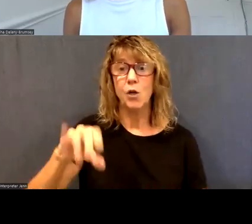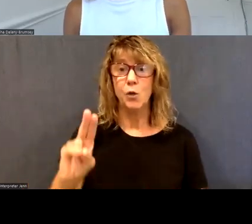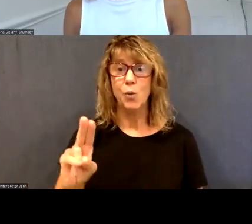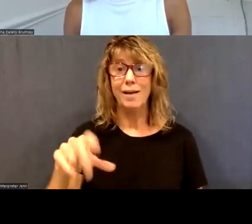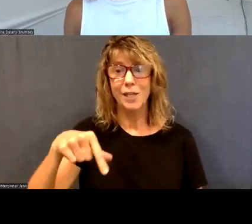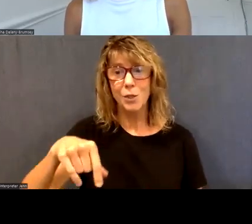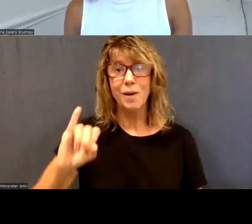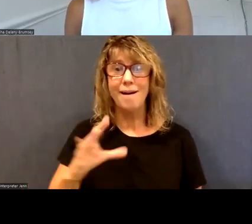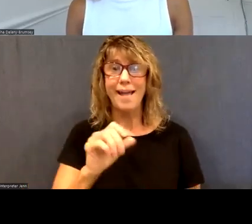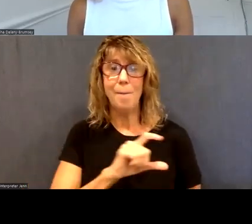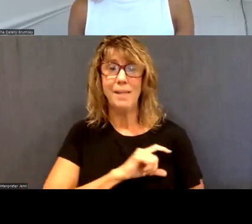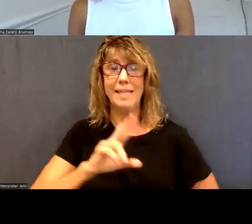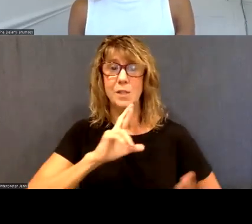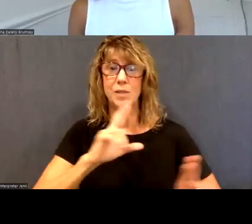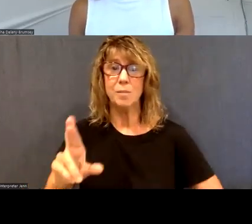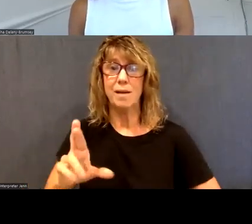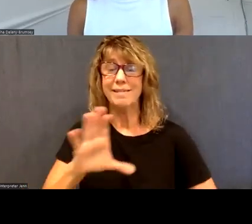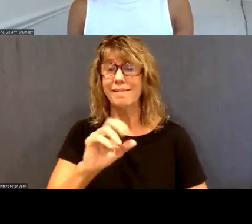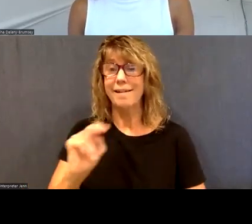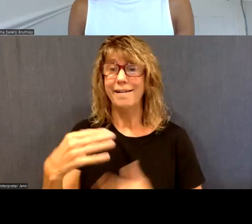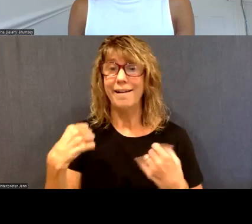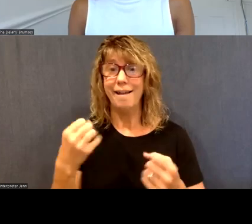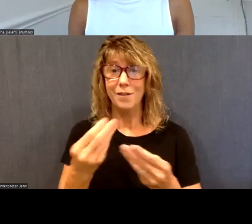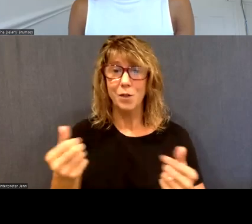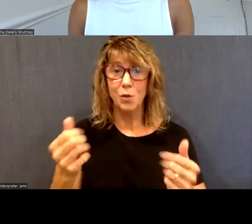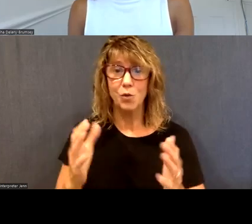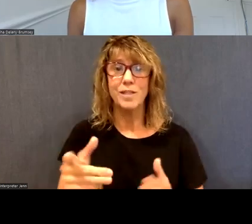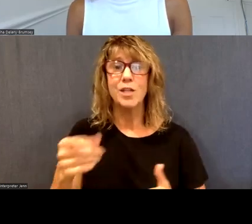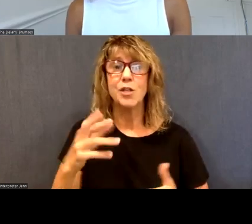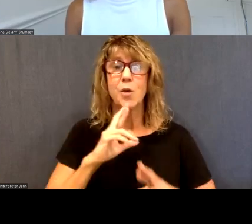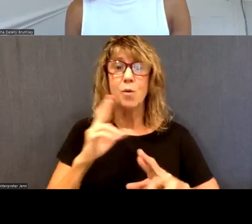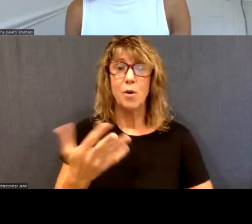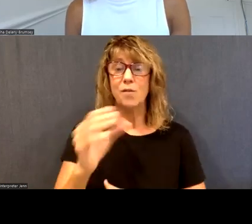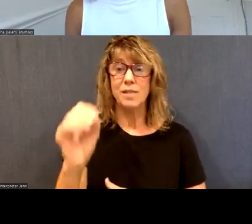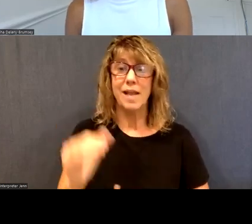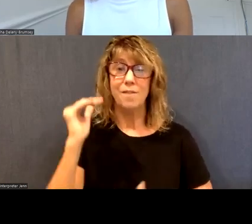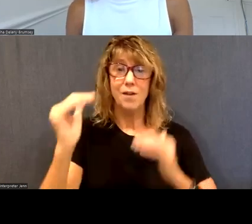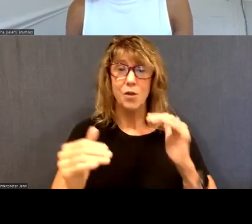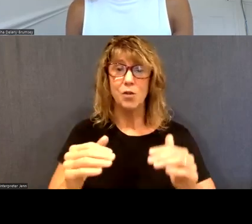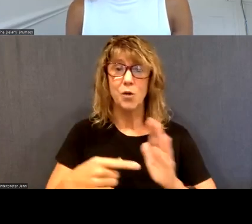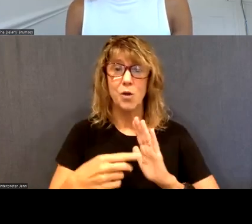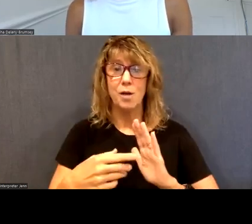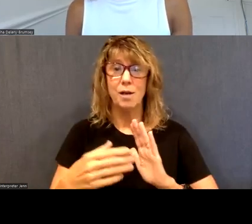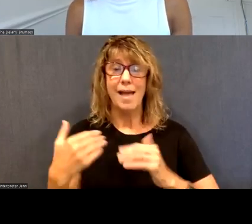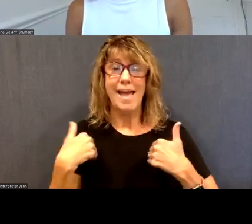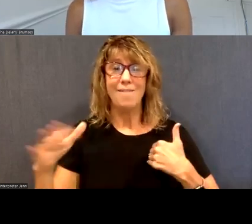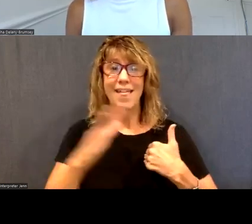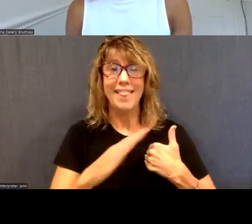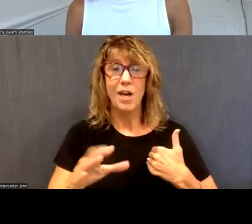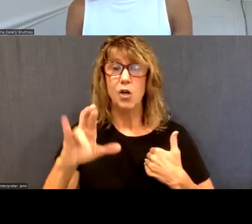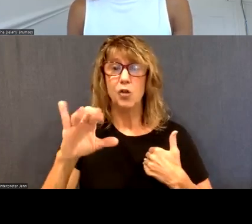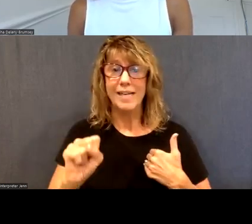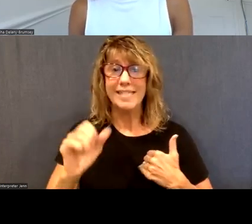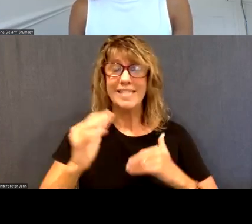Connections Health Solutions. She reports that 15% of adults present their crisis facilities with substance use disorder